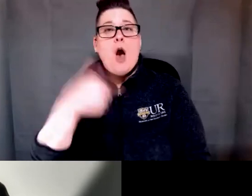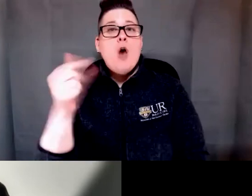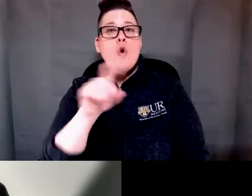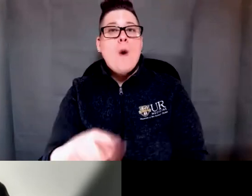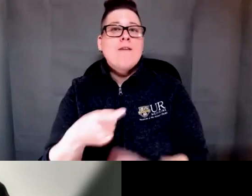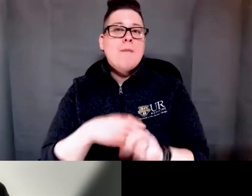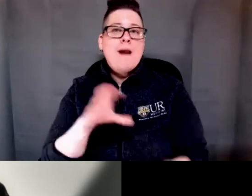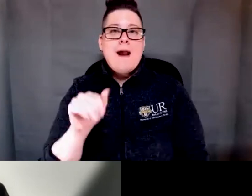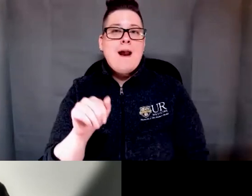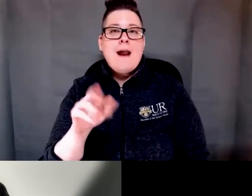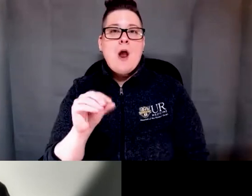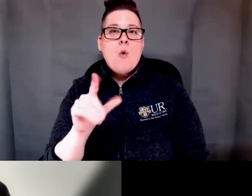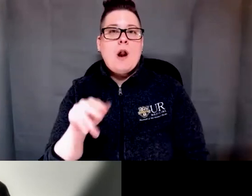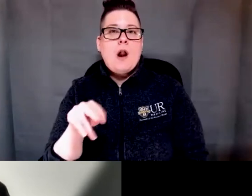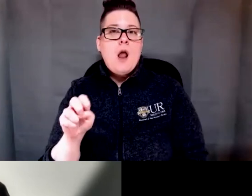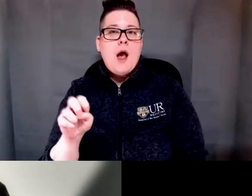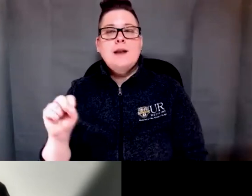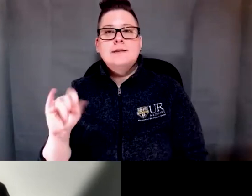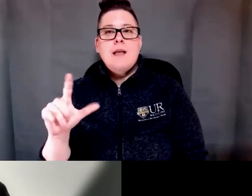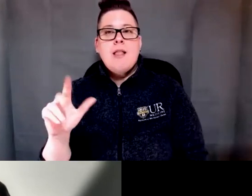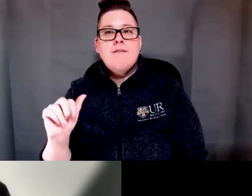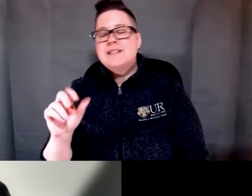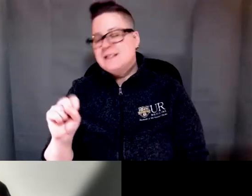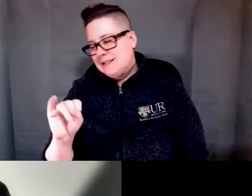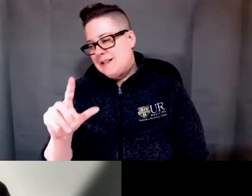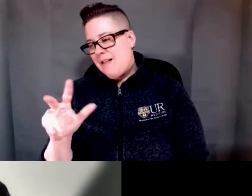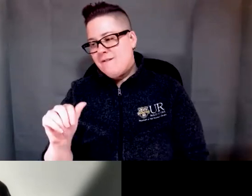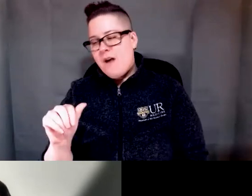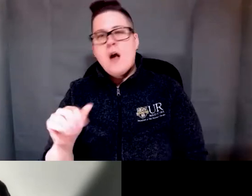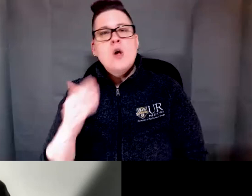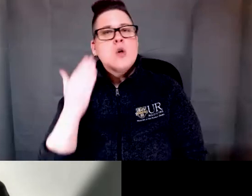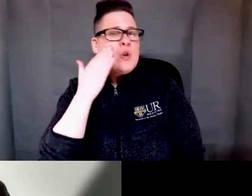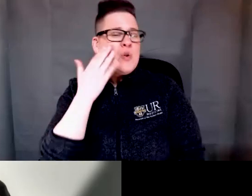here do you have a sense of what the average or minimum number of weeks that might be